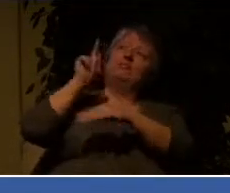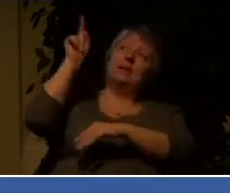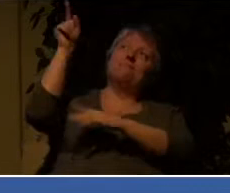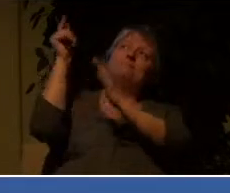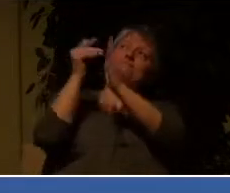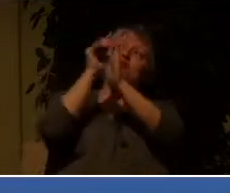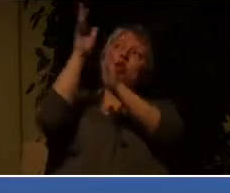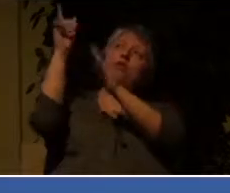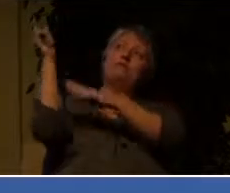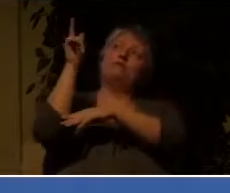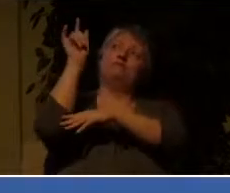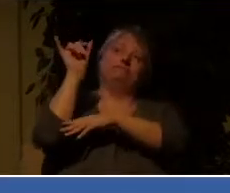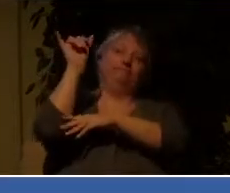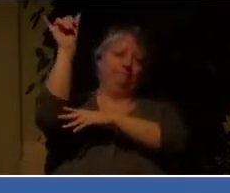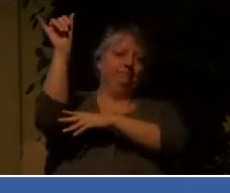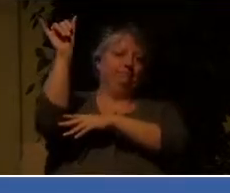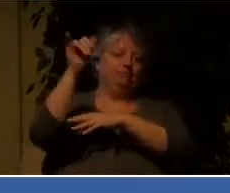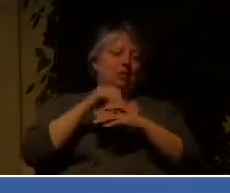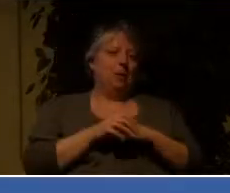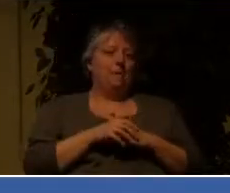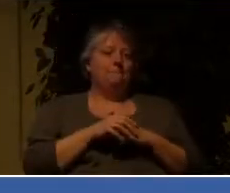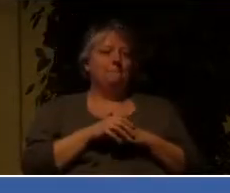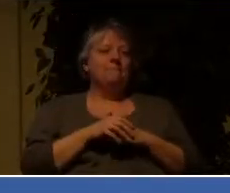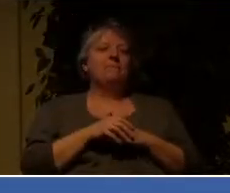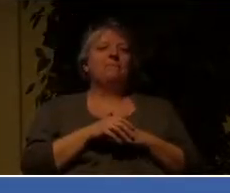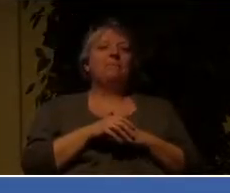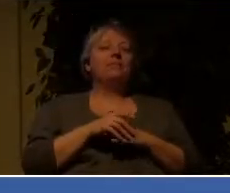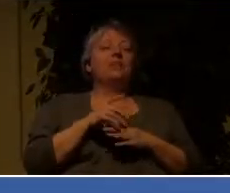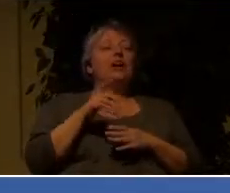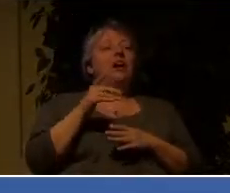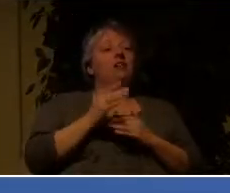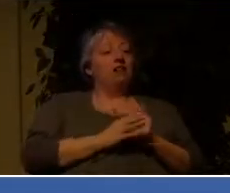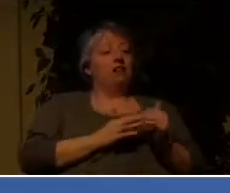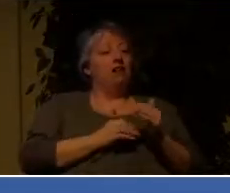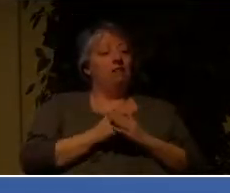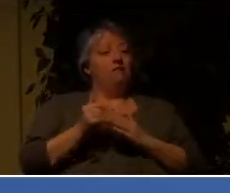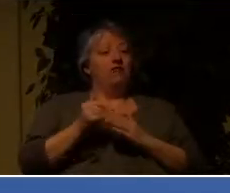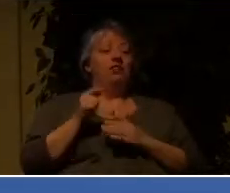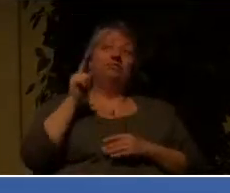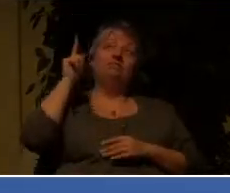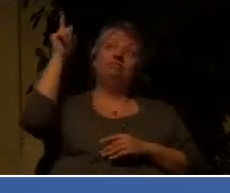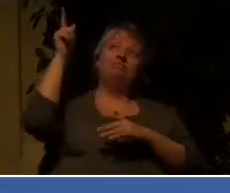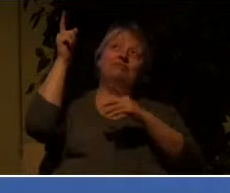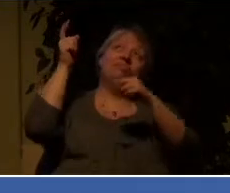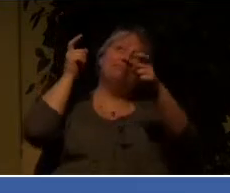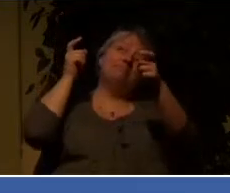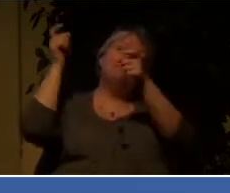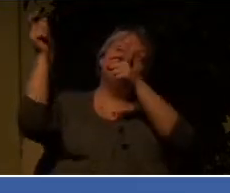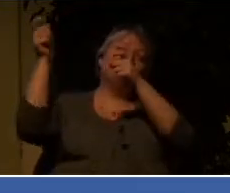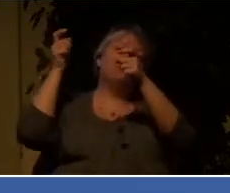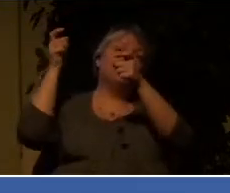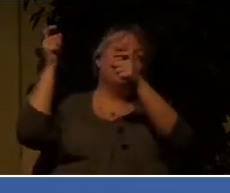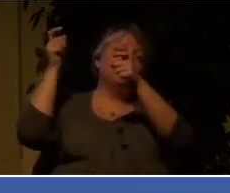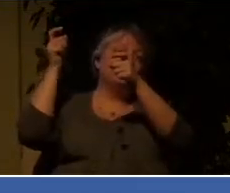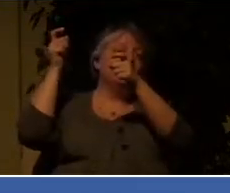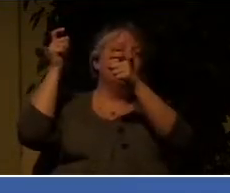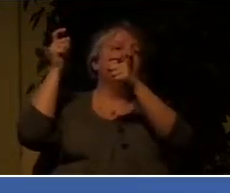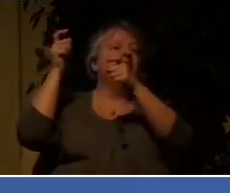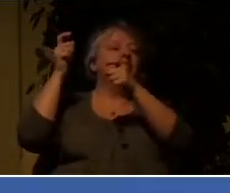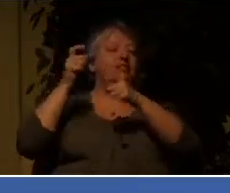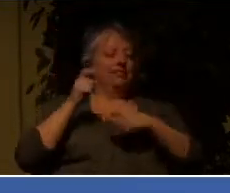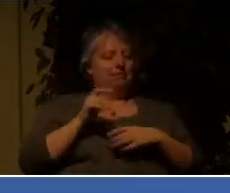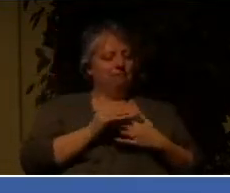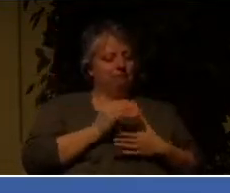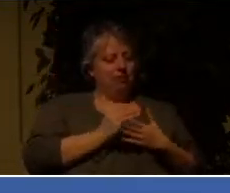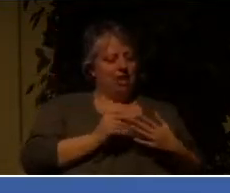When in the sovereignty of God, certain pain is allowed into my life, because notice in the words of our text, those